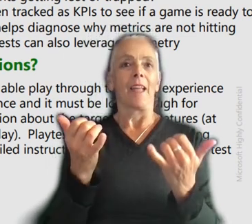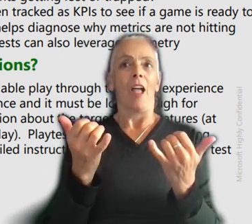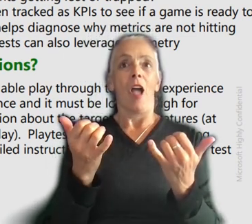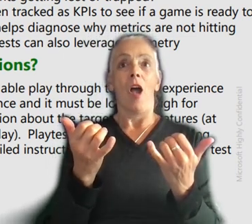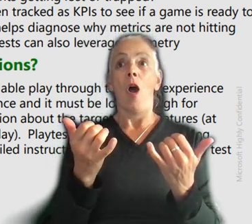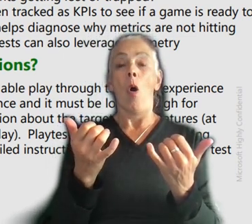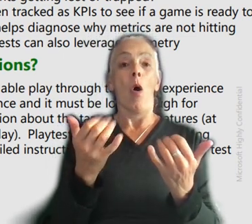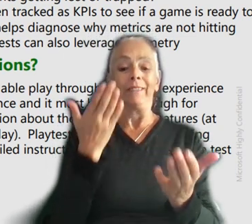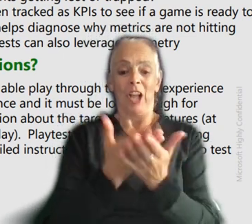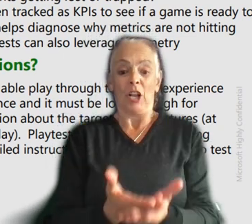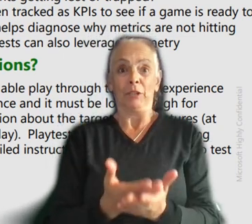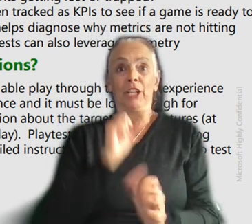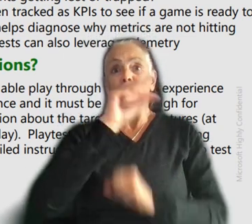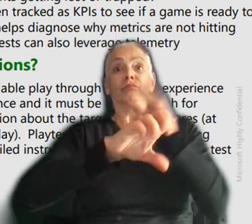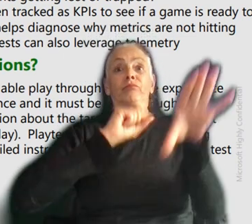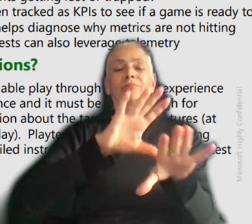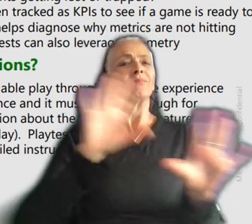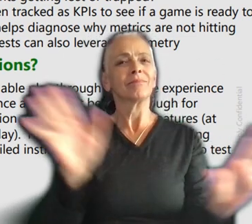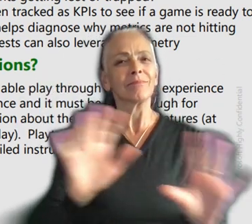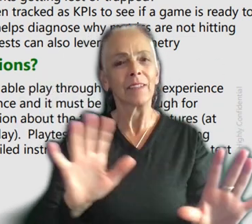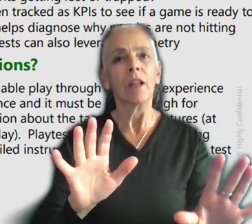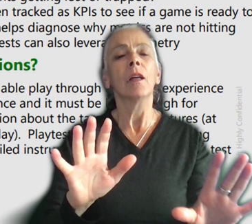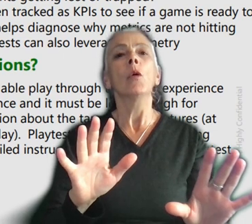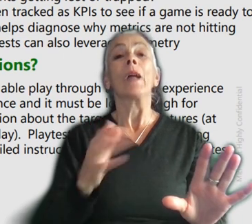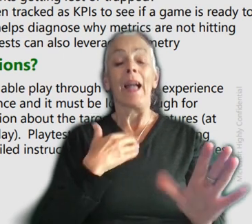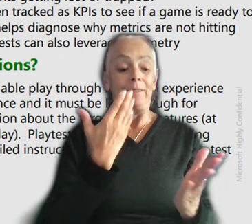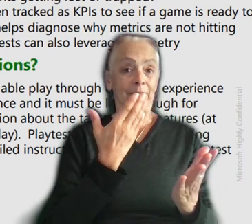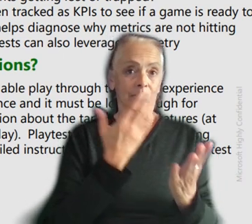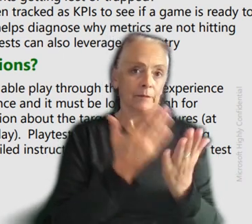at people. Instead, we pair it with individual trainings.